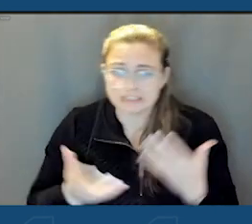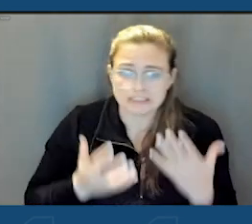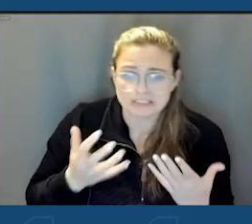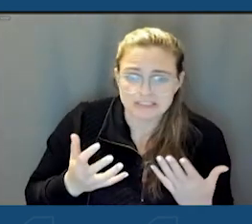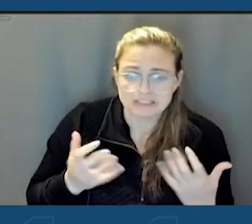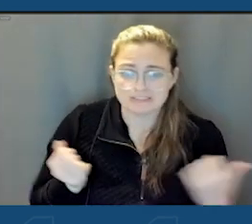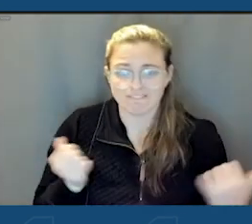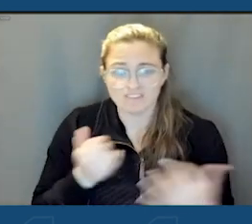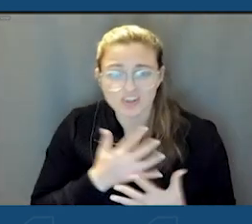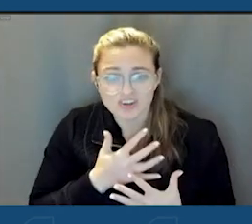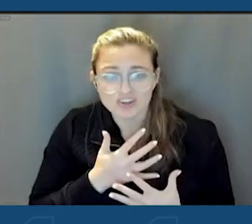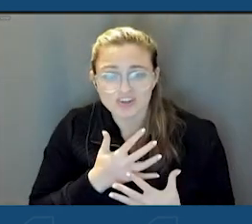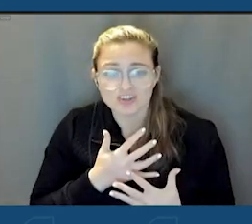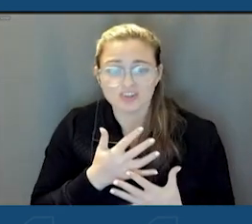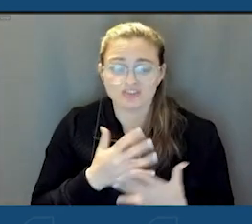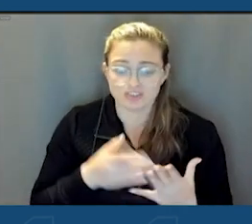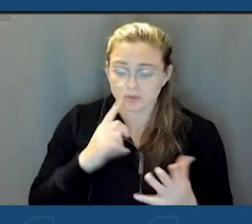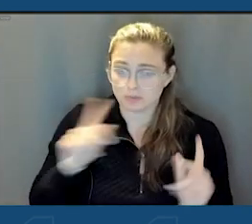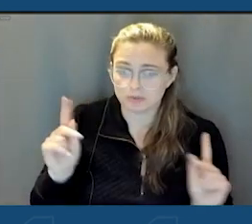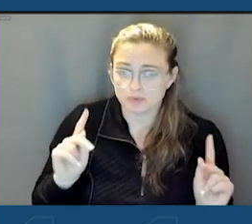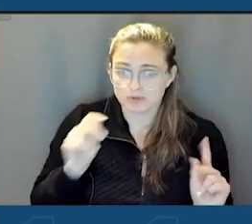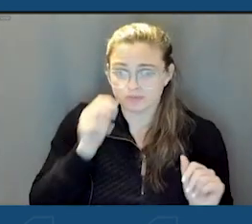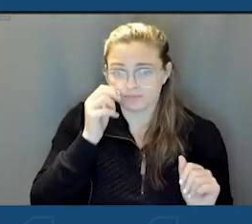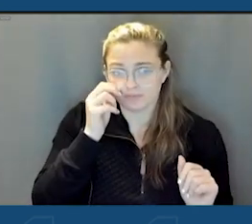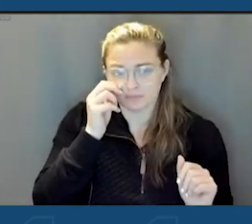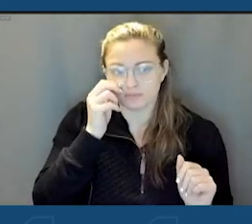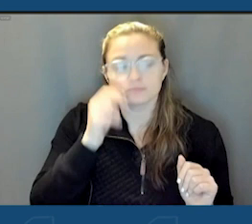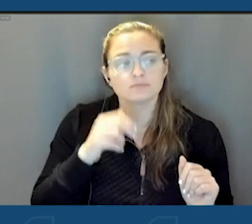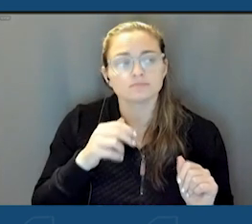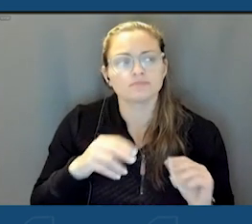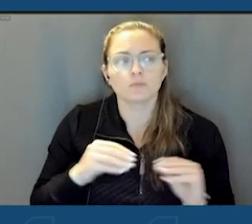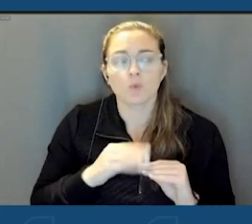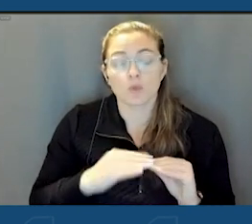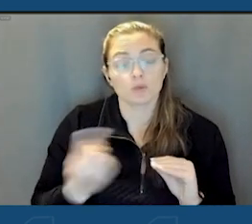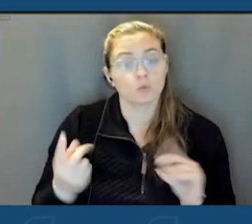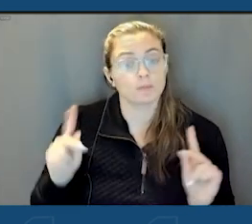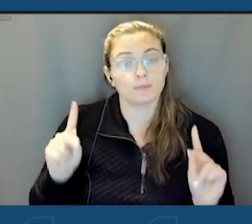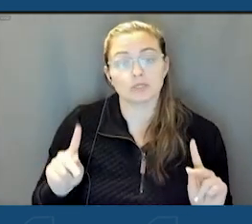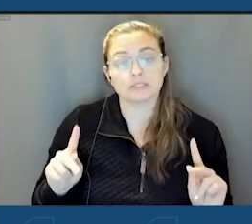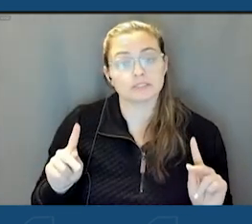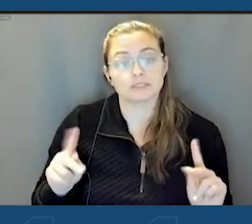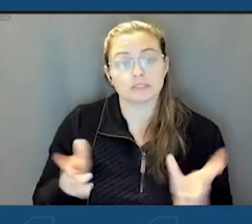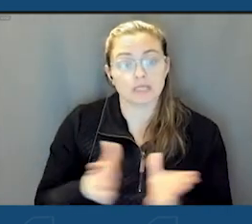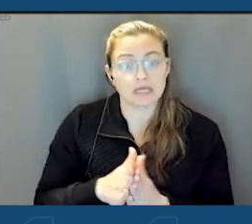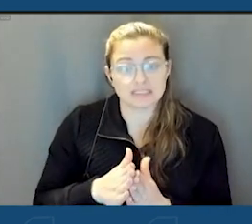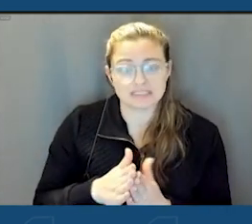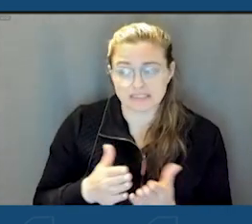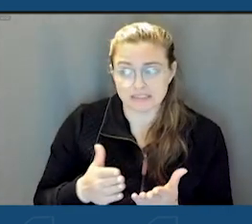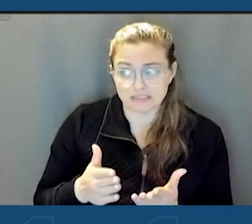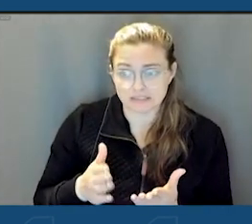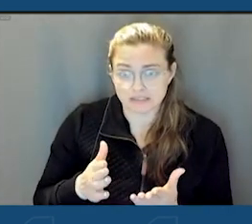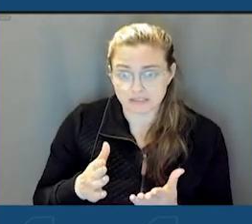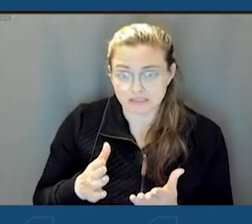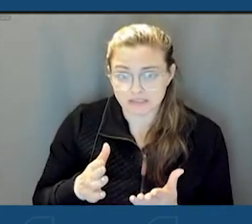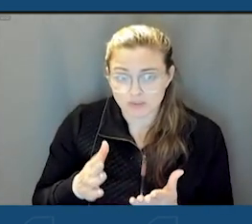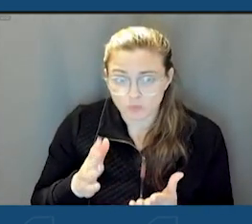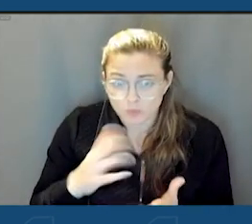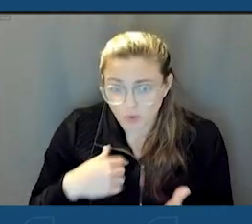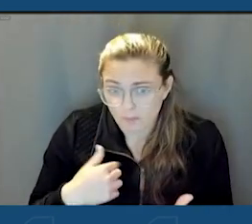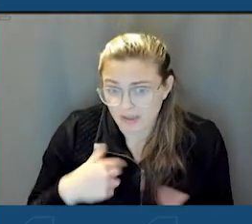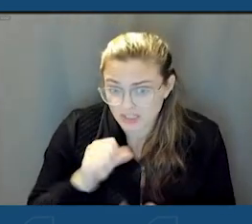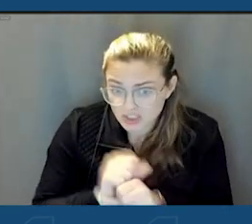fear in some cases. There was more than one person who asked me if my job was going to be to turn the lights up.